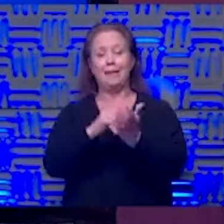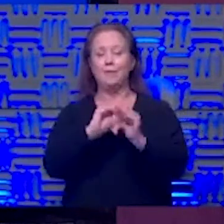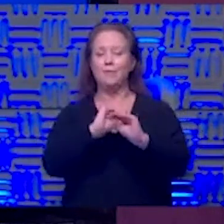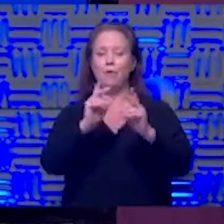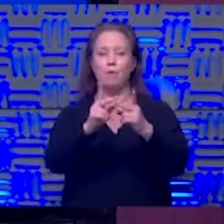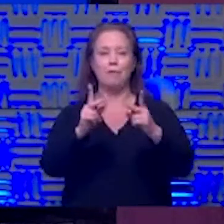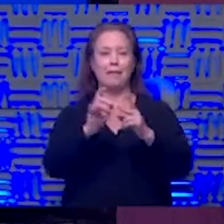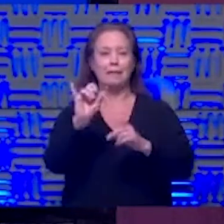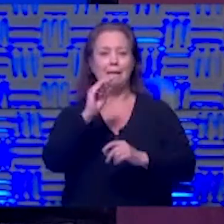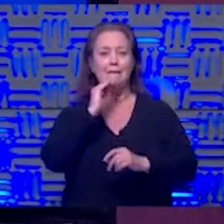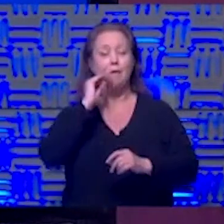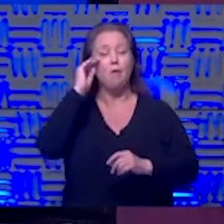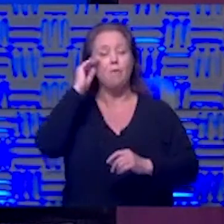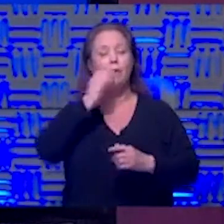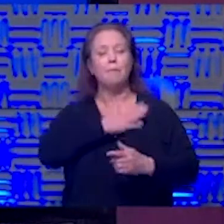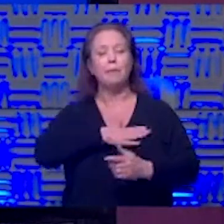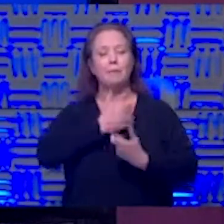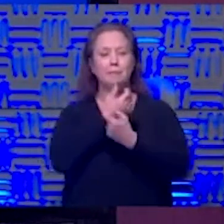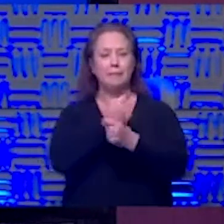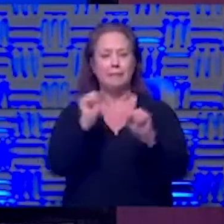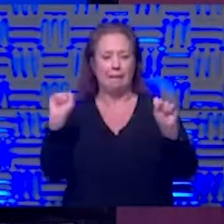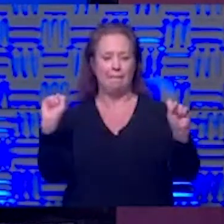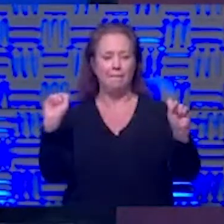still no place like home stay safe out there